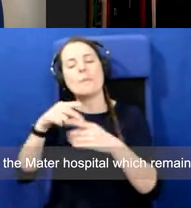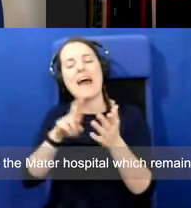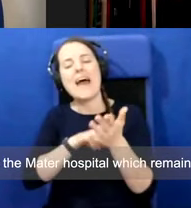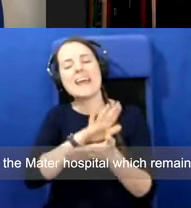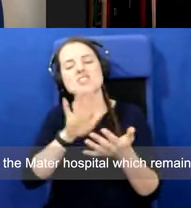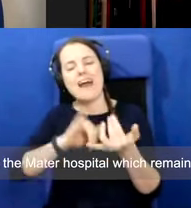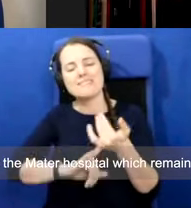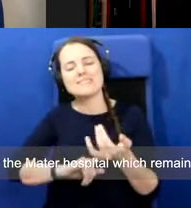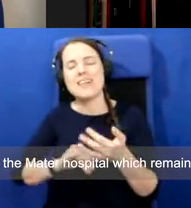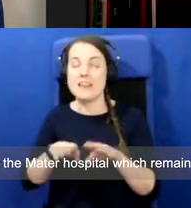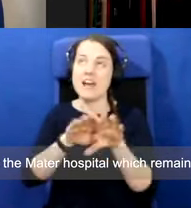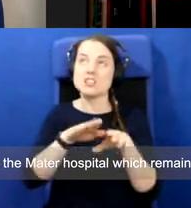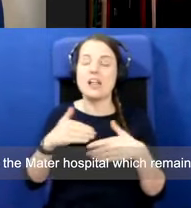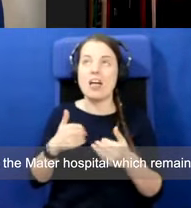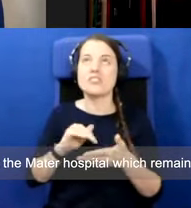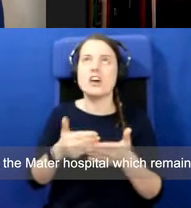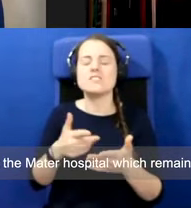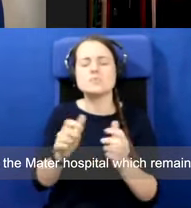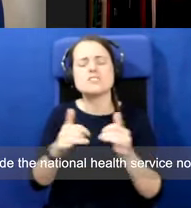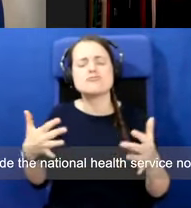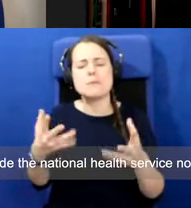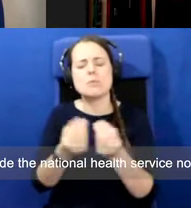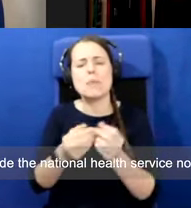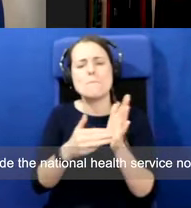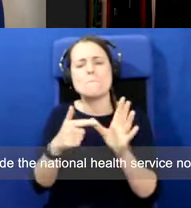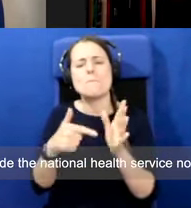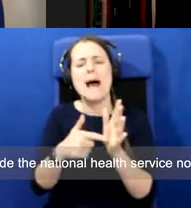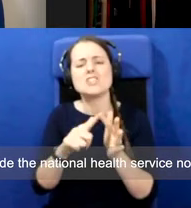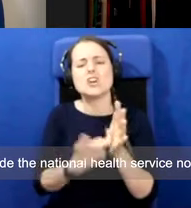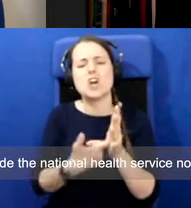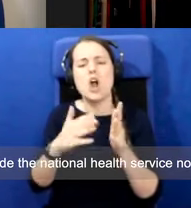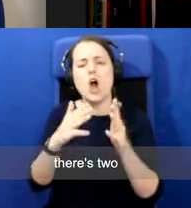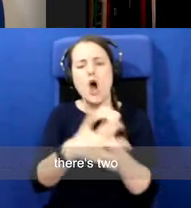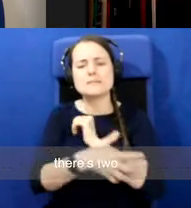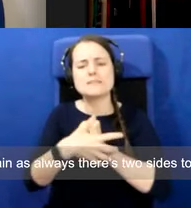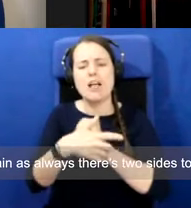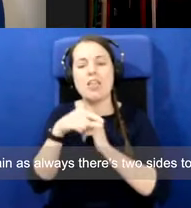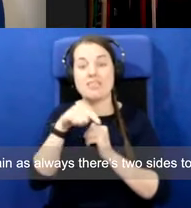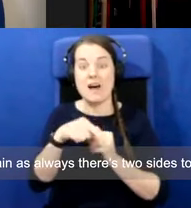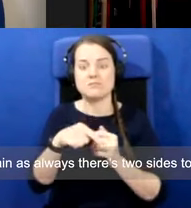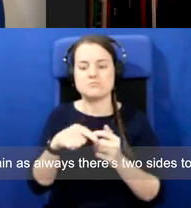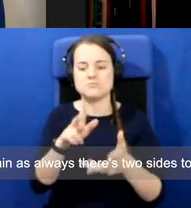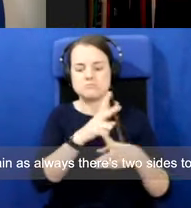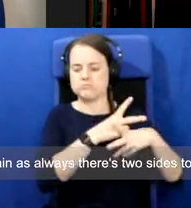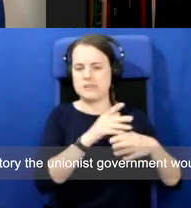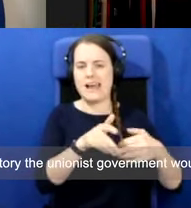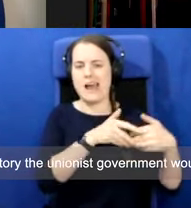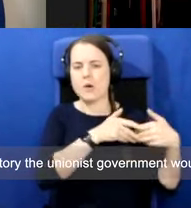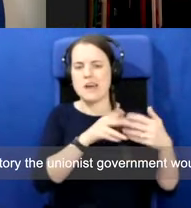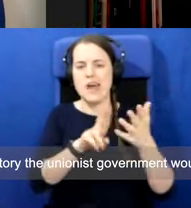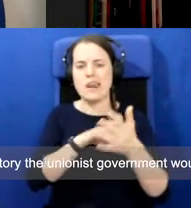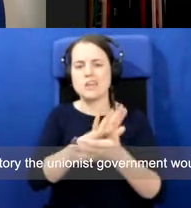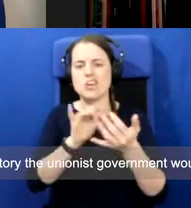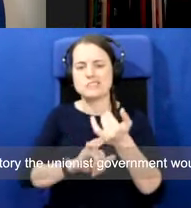about the Matter Hospital, which remained outside the National Health Service. Now, there's two again, as always, there's two sides to that